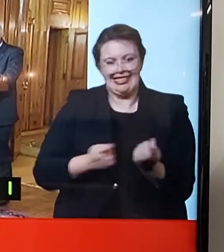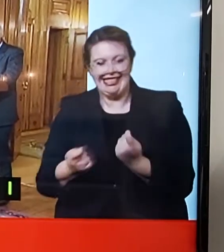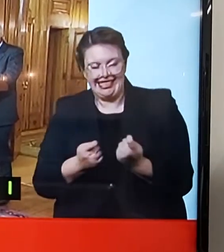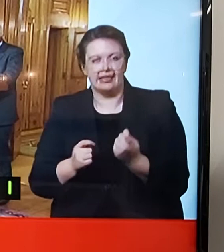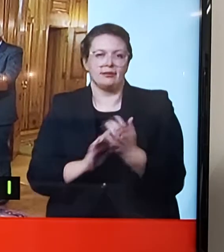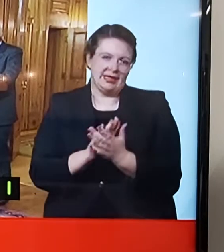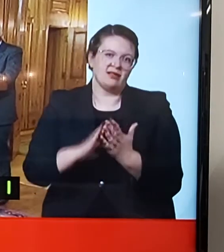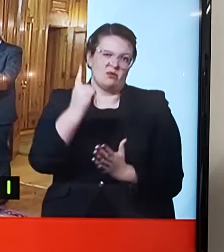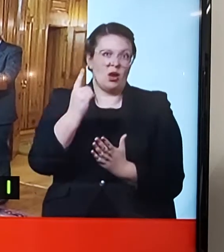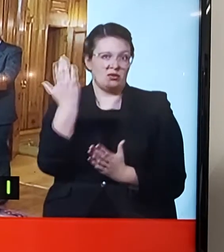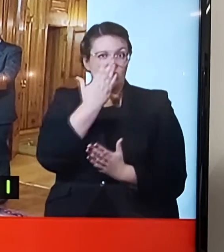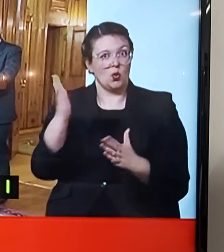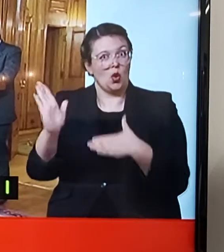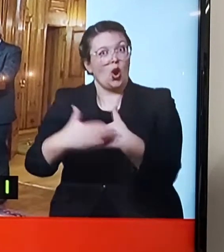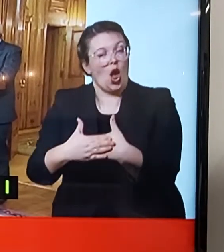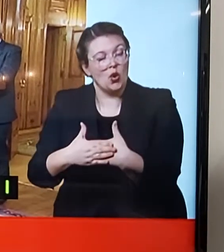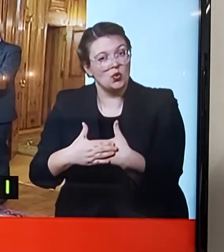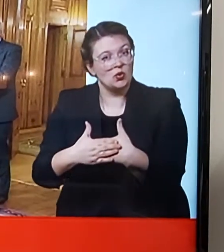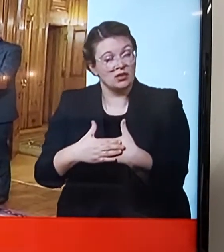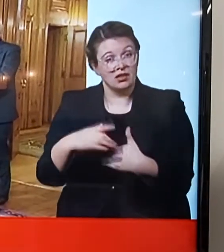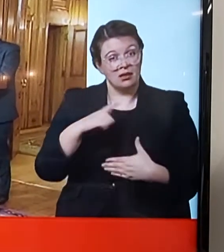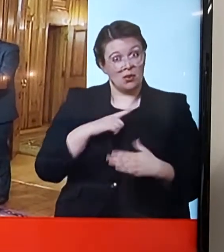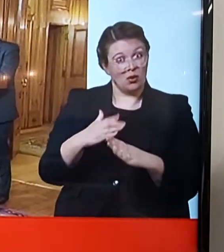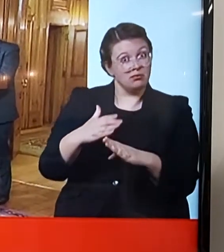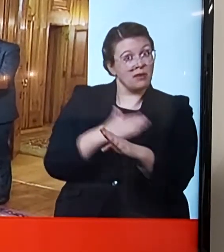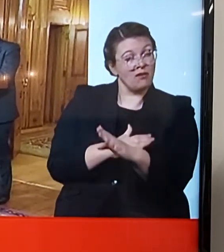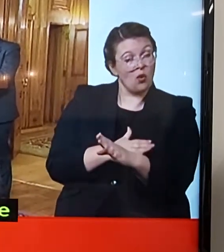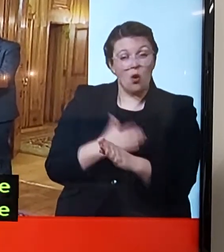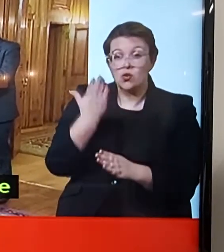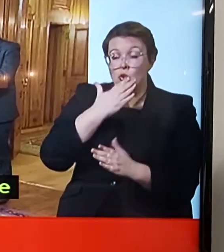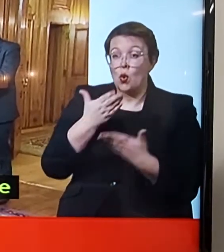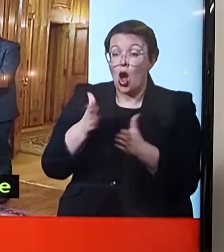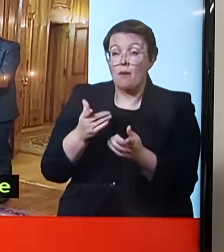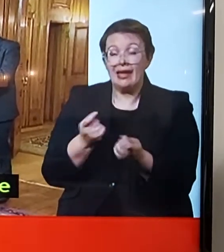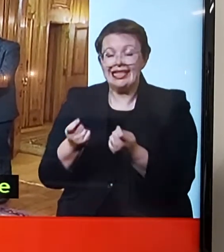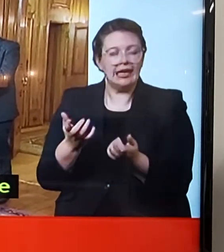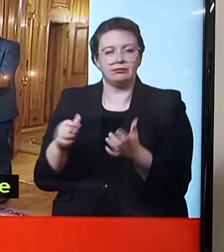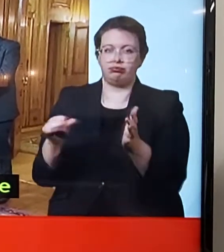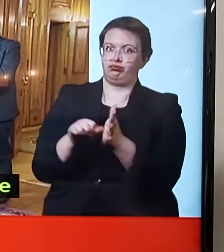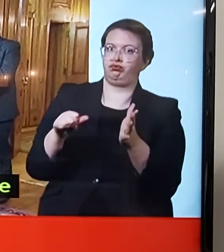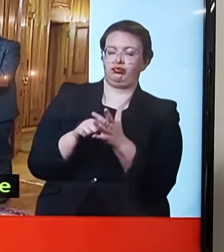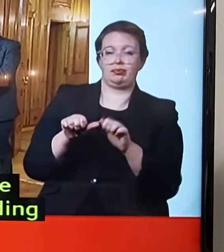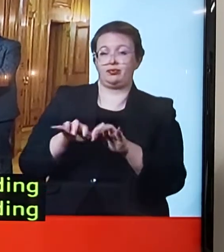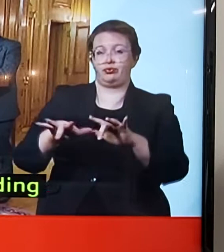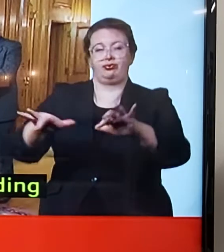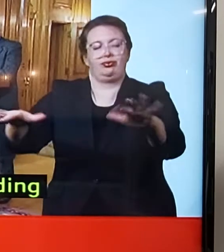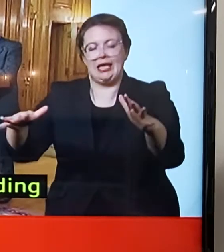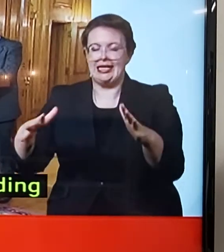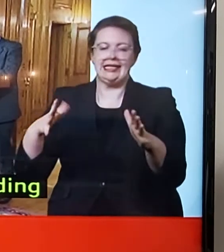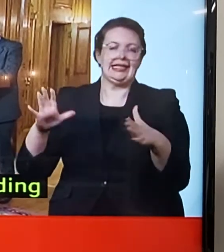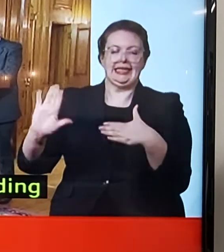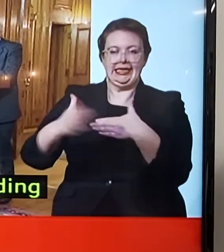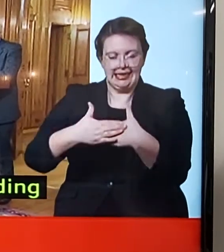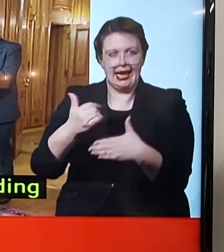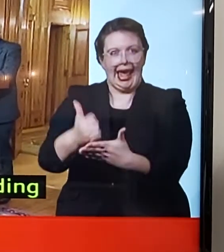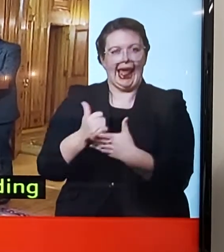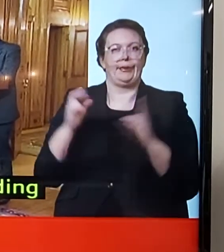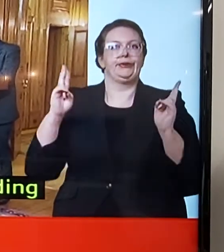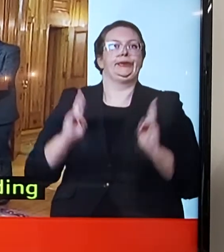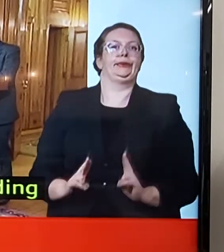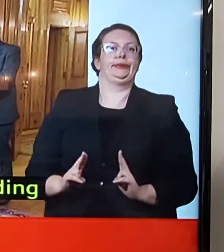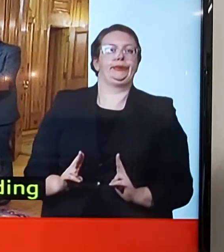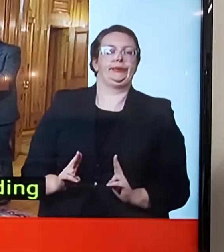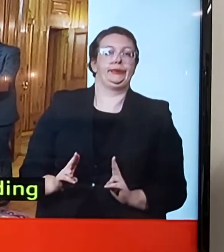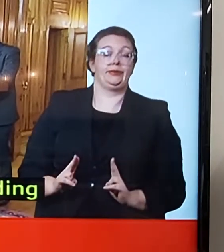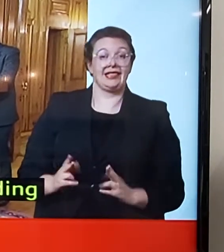of schools, to pull down the incredibly high rates of increase, up to the very high rate we've now currently got at the moment.